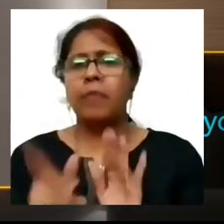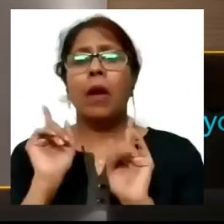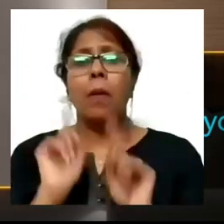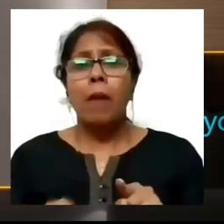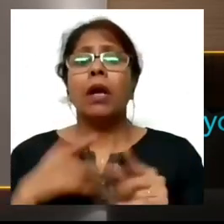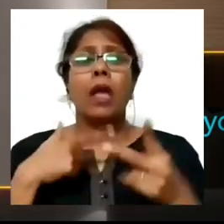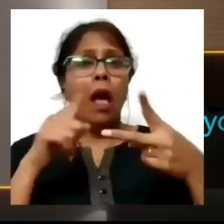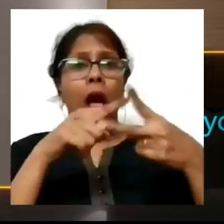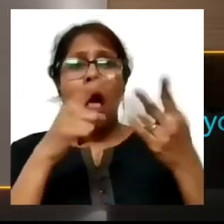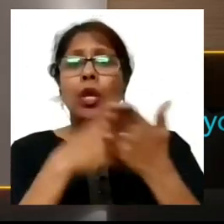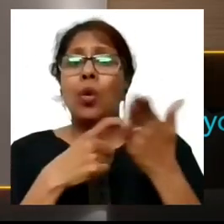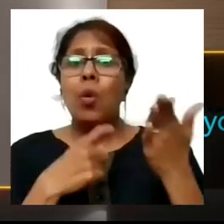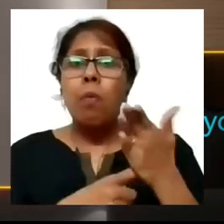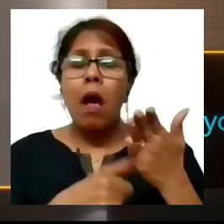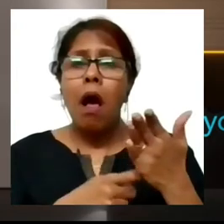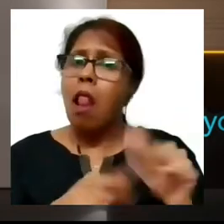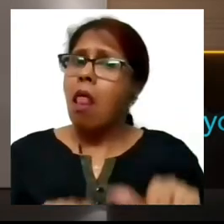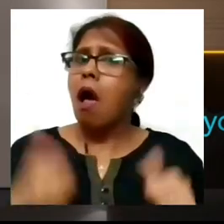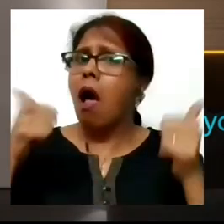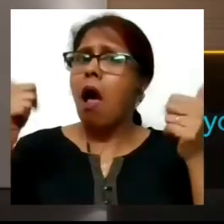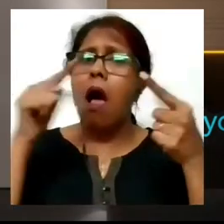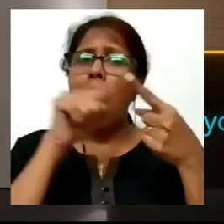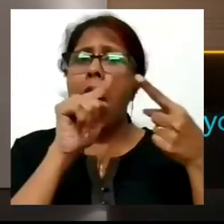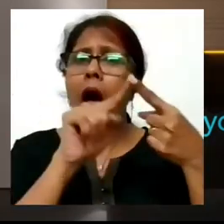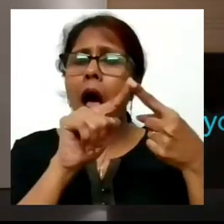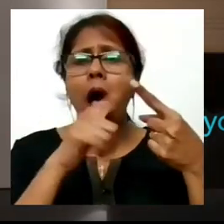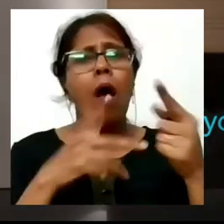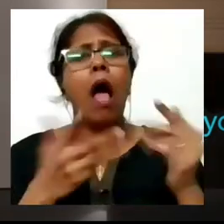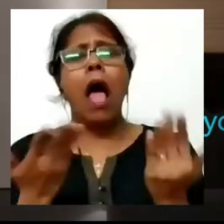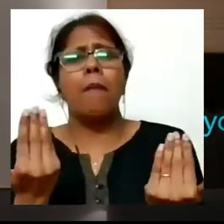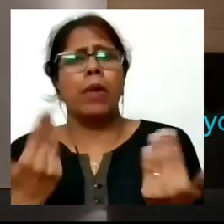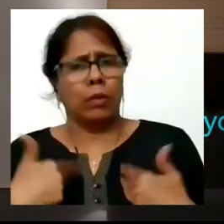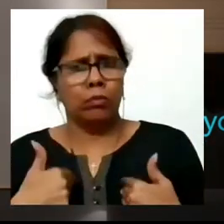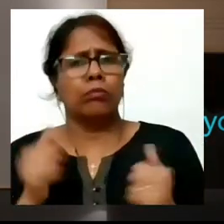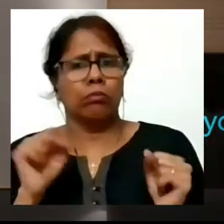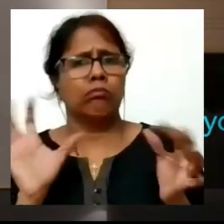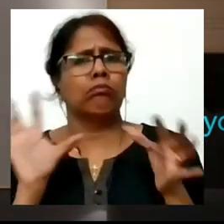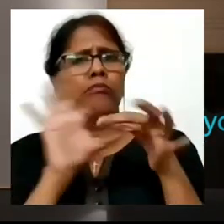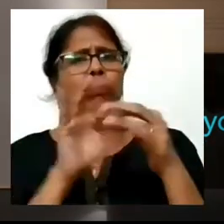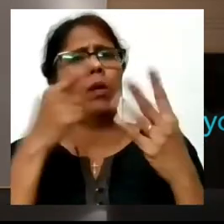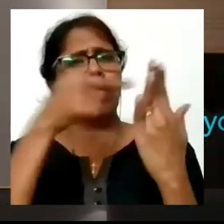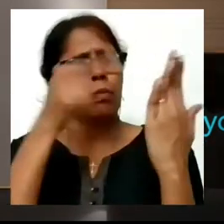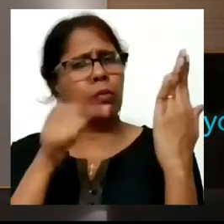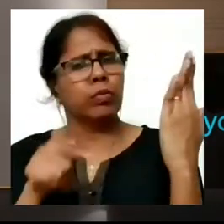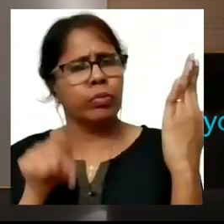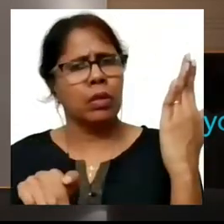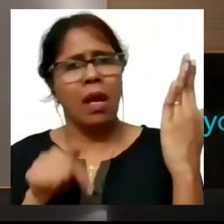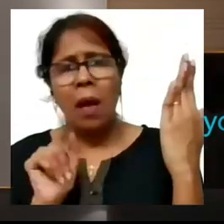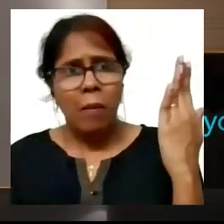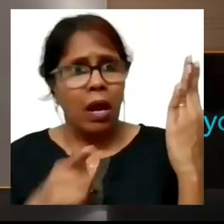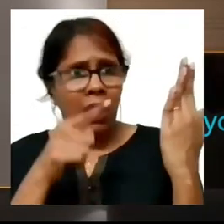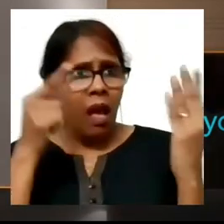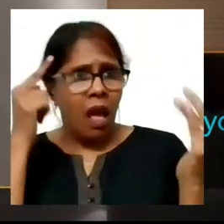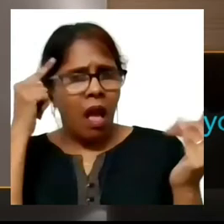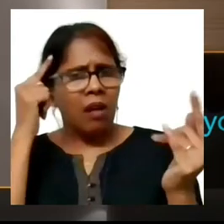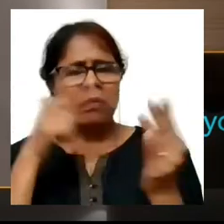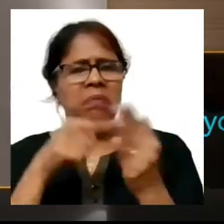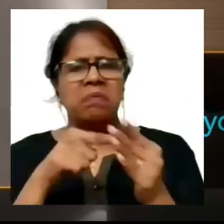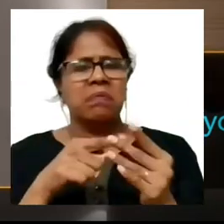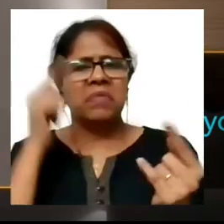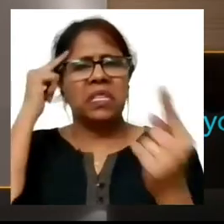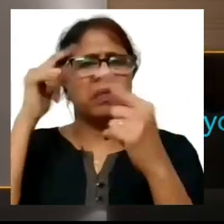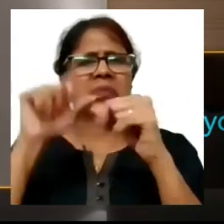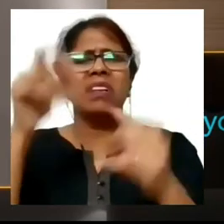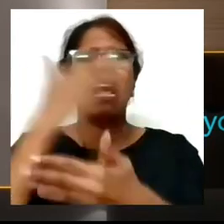criteria for the abilities required to do certain jobs but because we don't approve of your disability we don't like